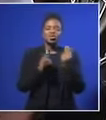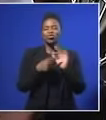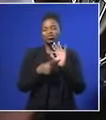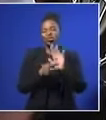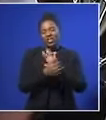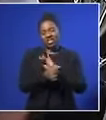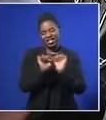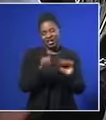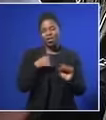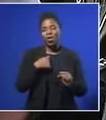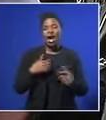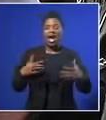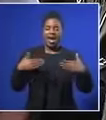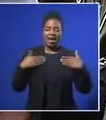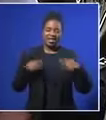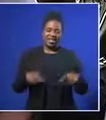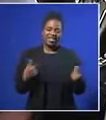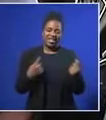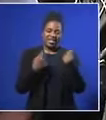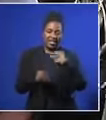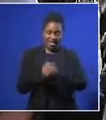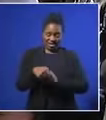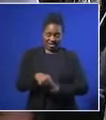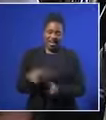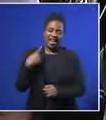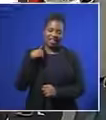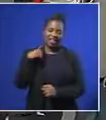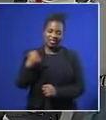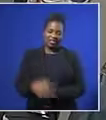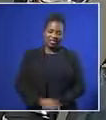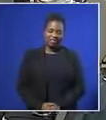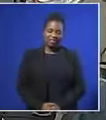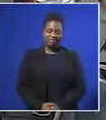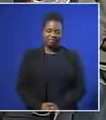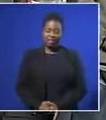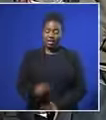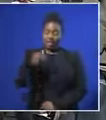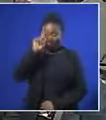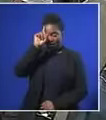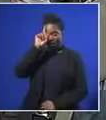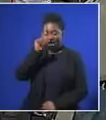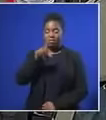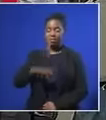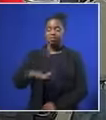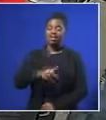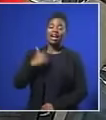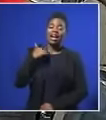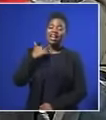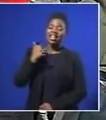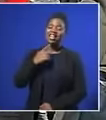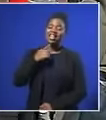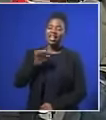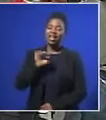have. And we're glad that this celebration came to Alexandra where he was living. Madiba once described Alexandra as